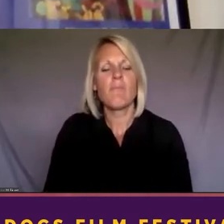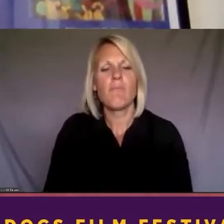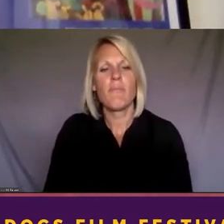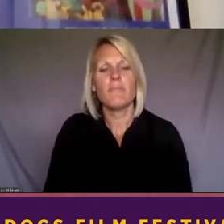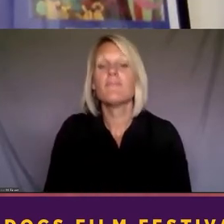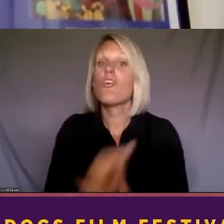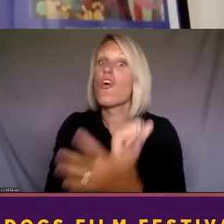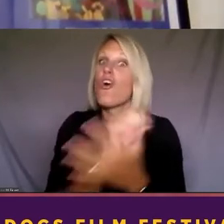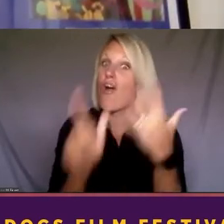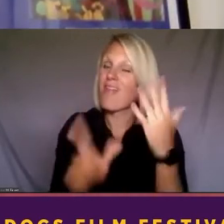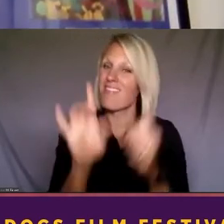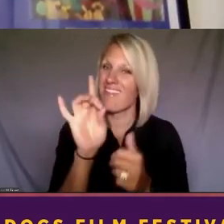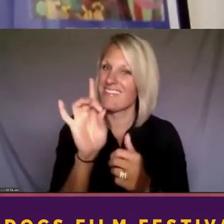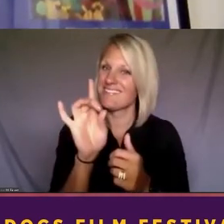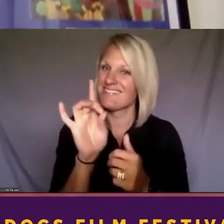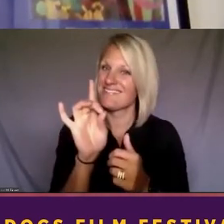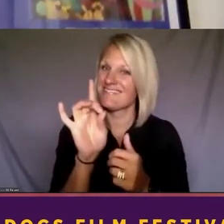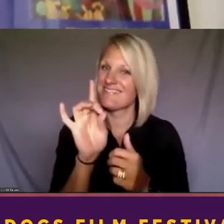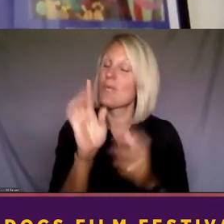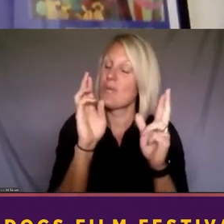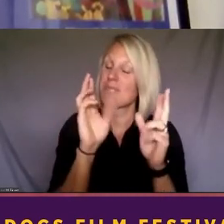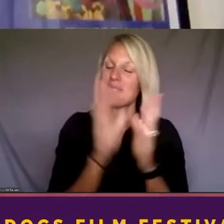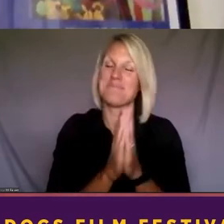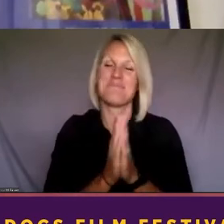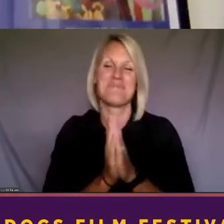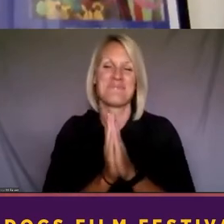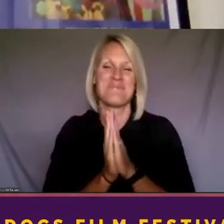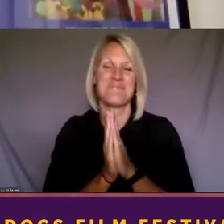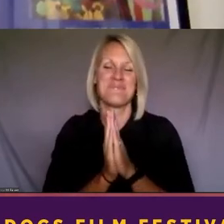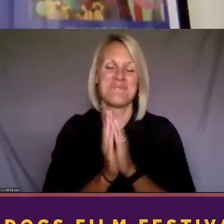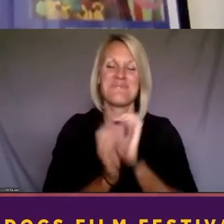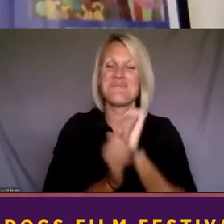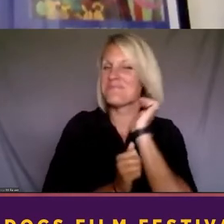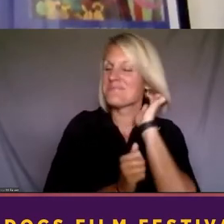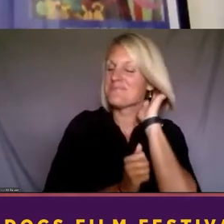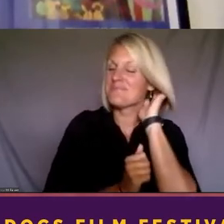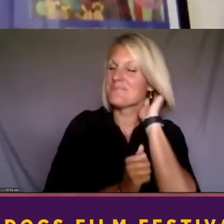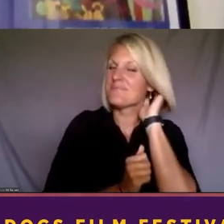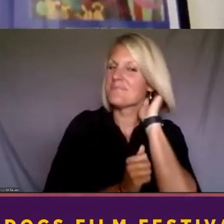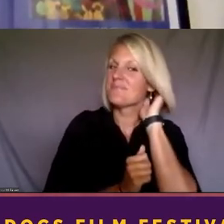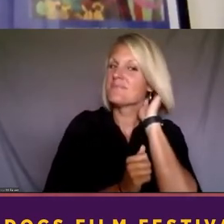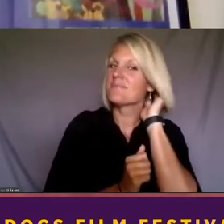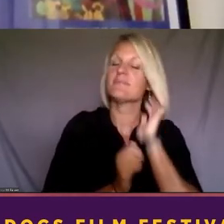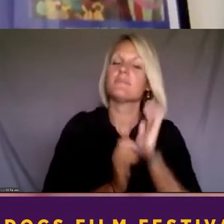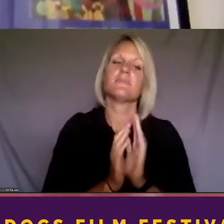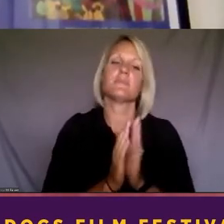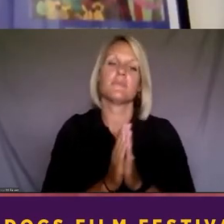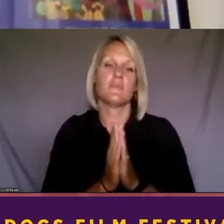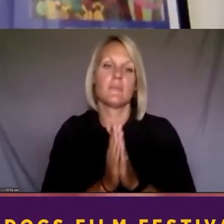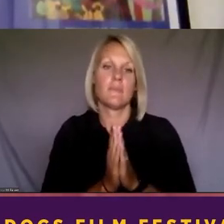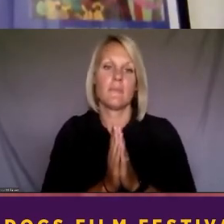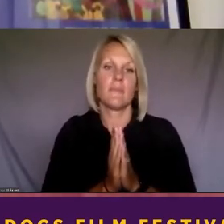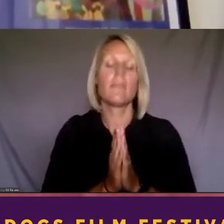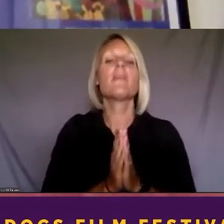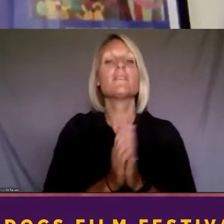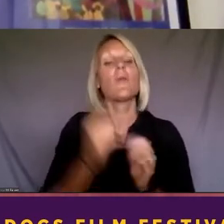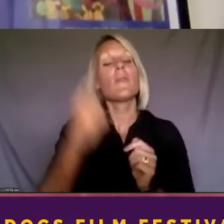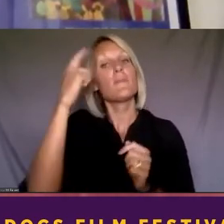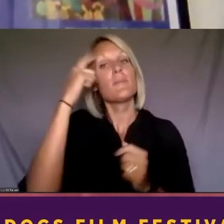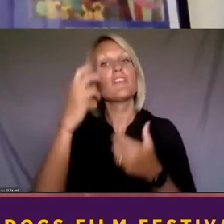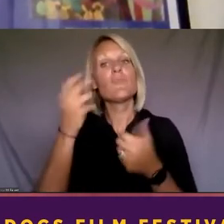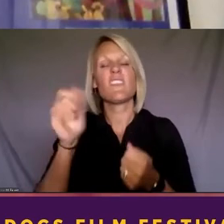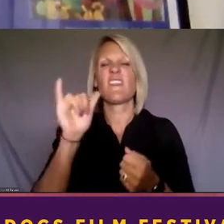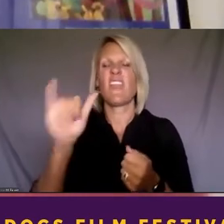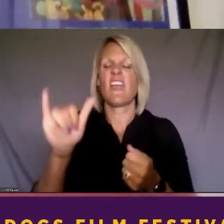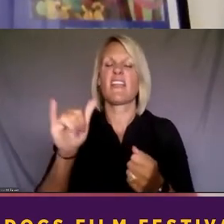But, so, in convening this brain trust, that's what I was thinking, like, I was thinking ahead, you